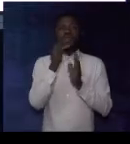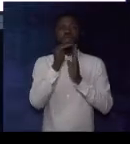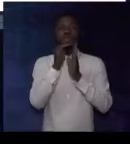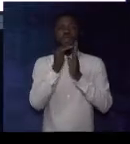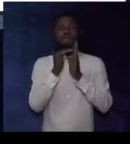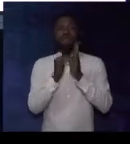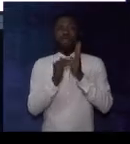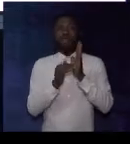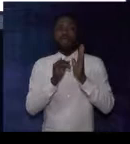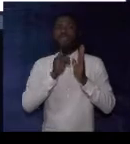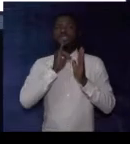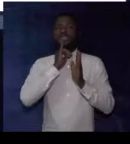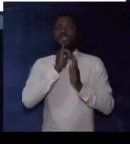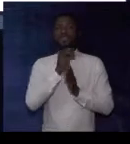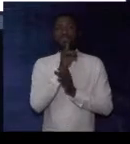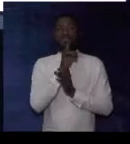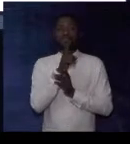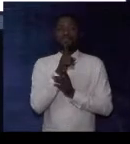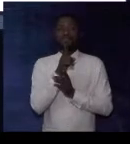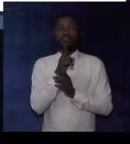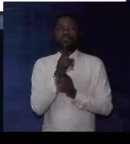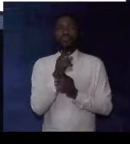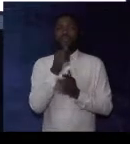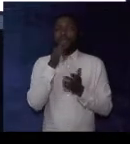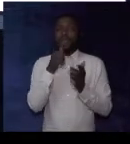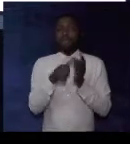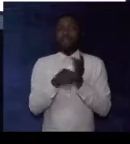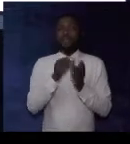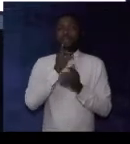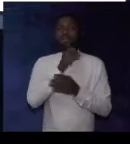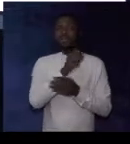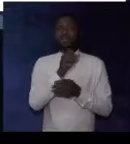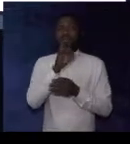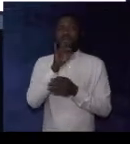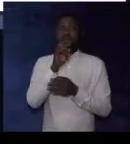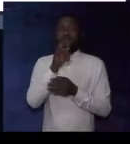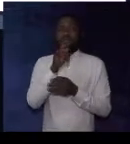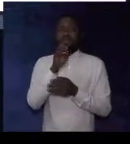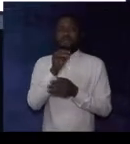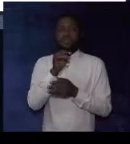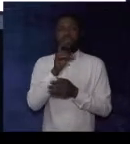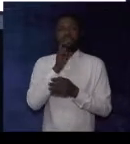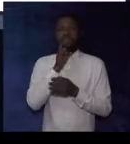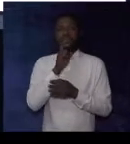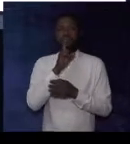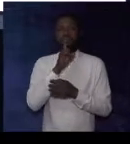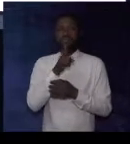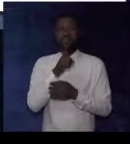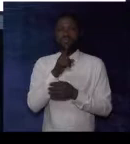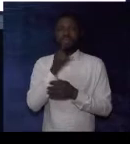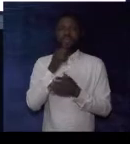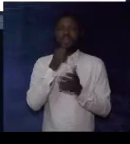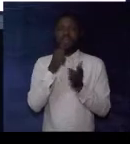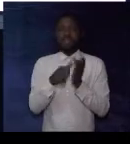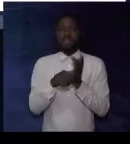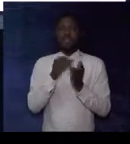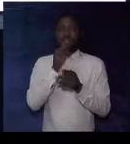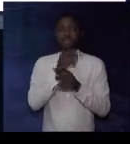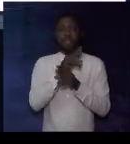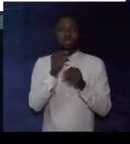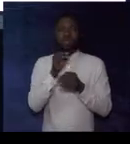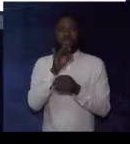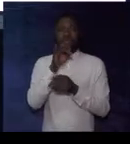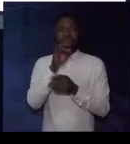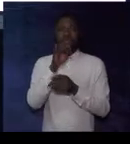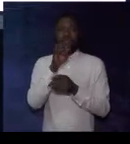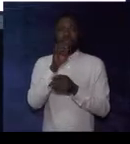Which of the following is true? Essay is a fiction. That is not true. Essay